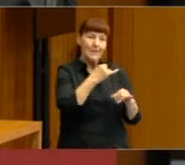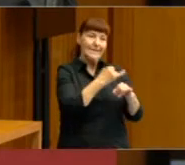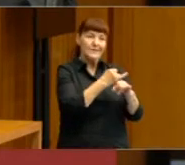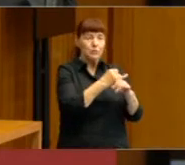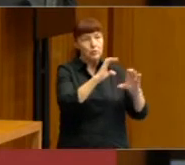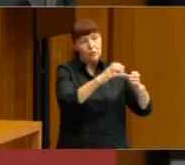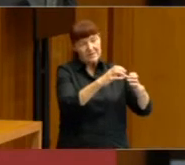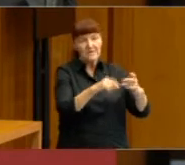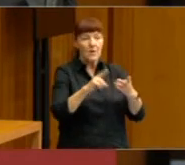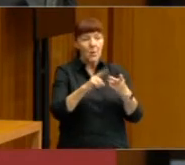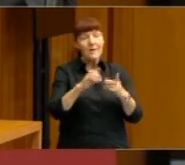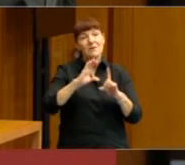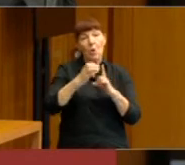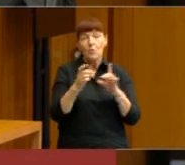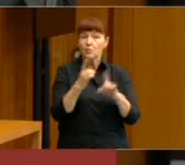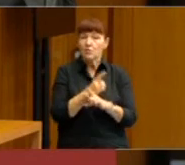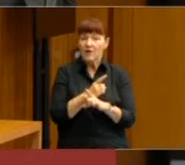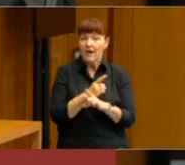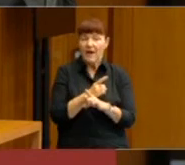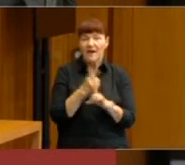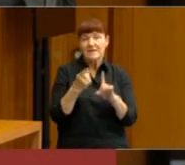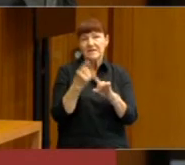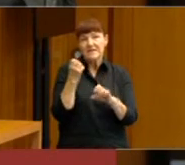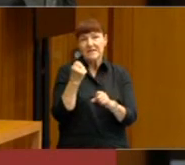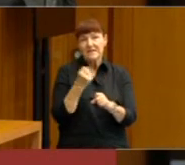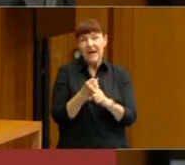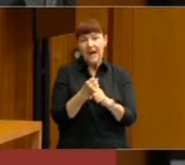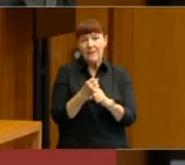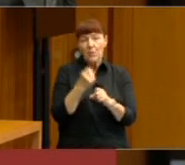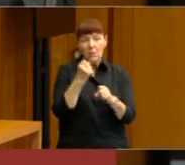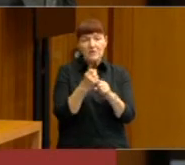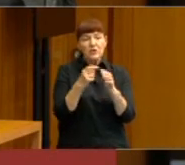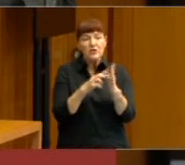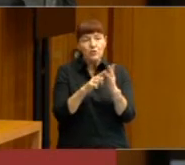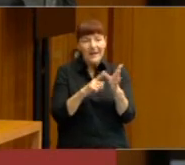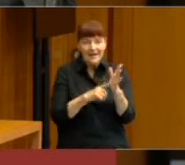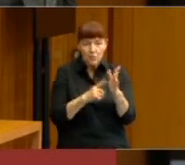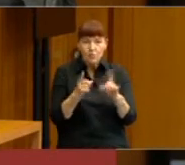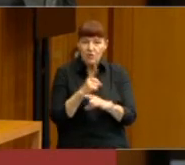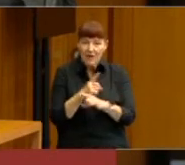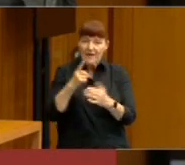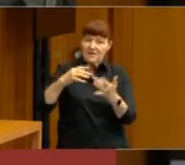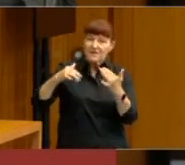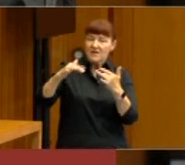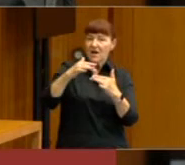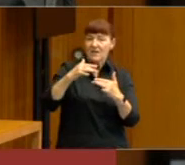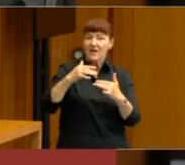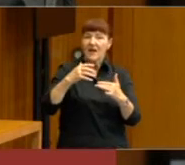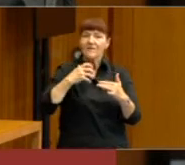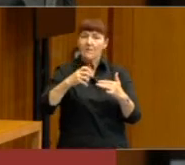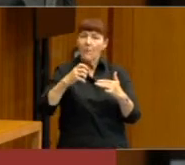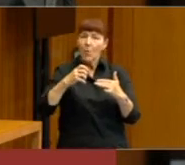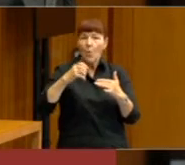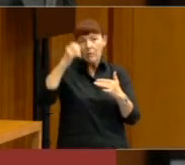other one is cultural change, things like generational change, things like a society having a higher level of